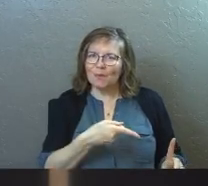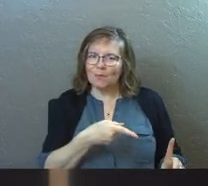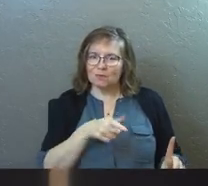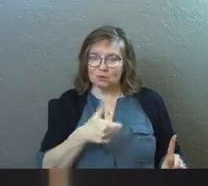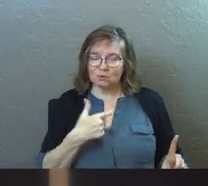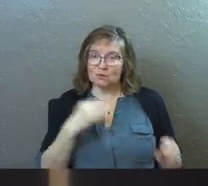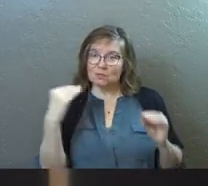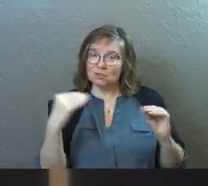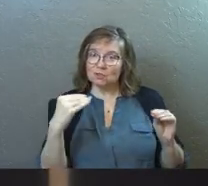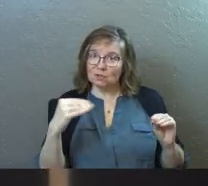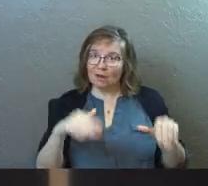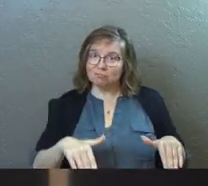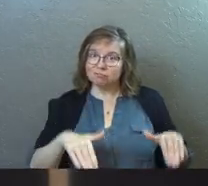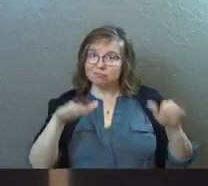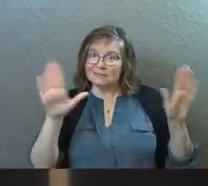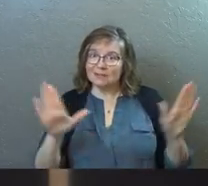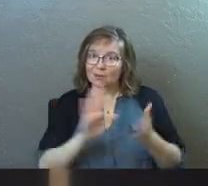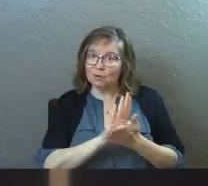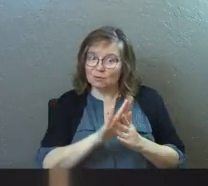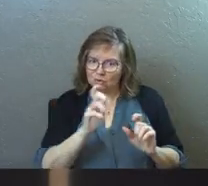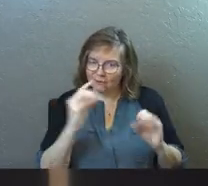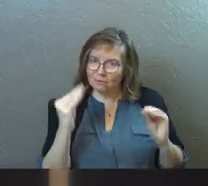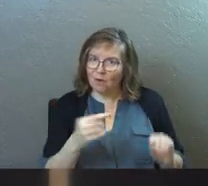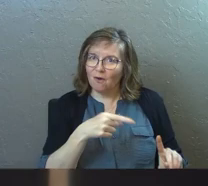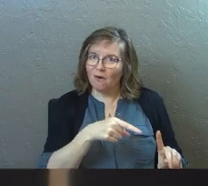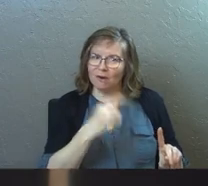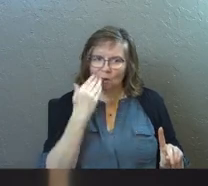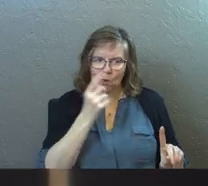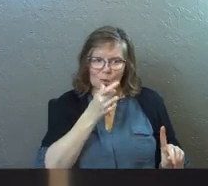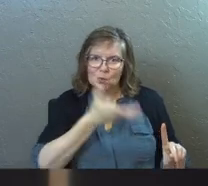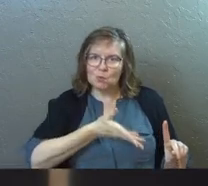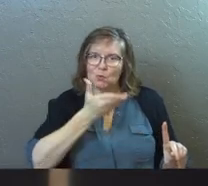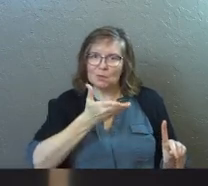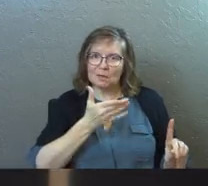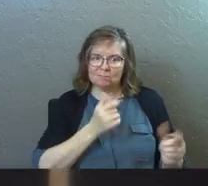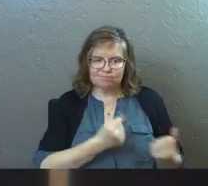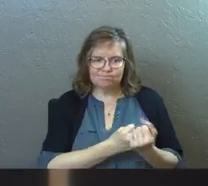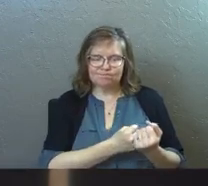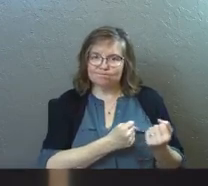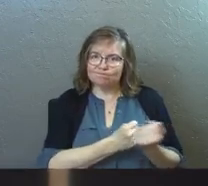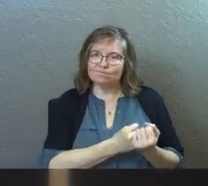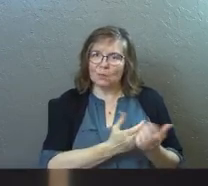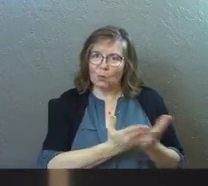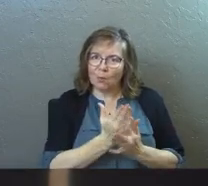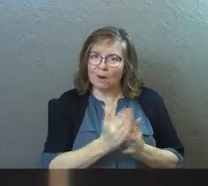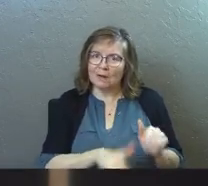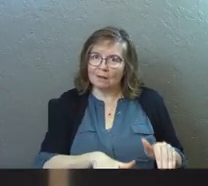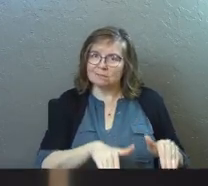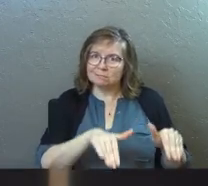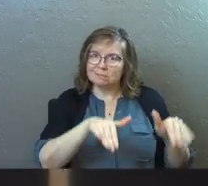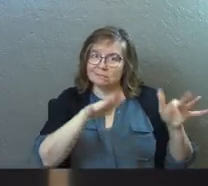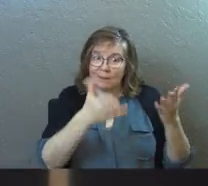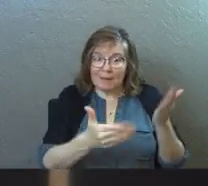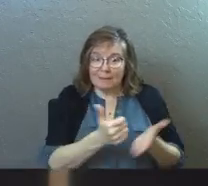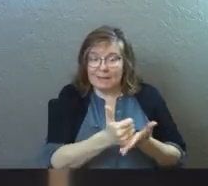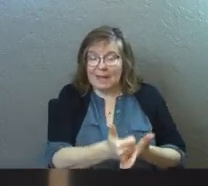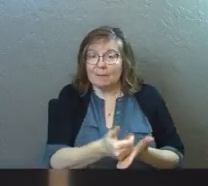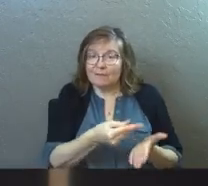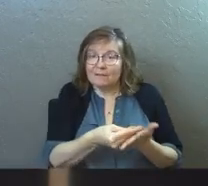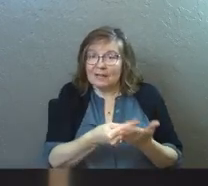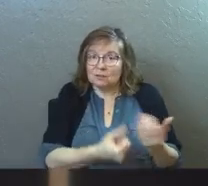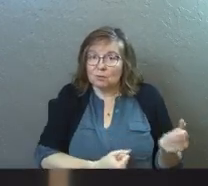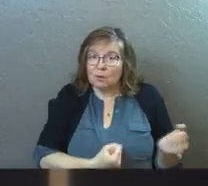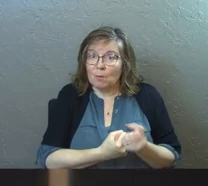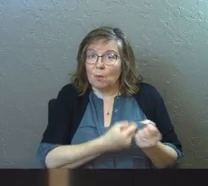You should have taught him in Sunday school. You should have been there for him throughout his life. Maybe helping to